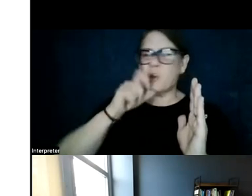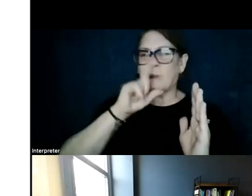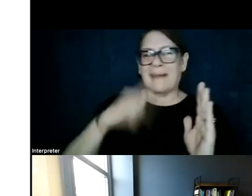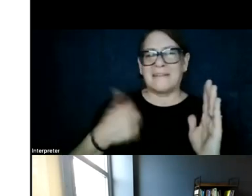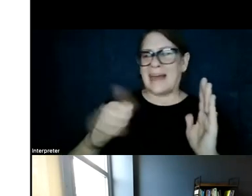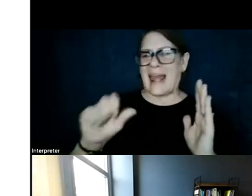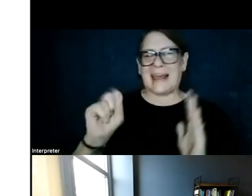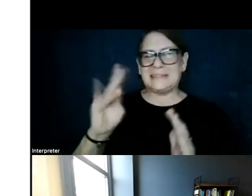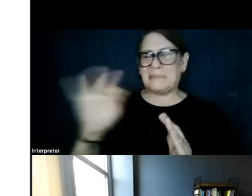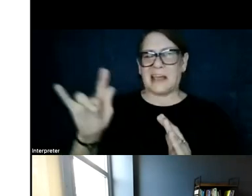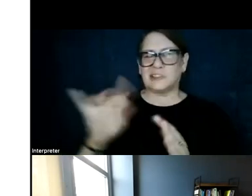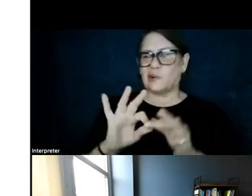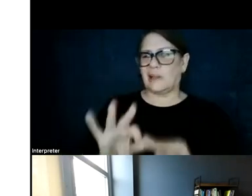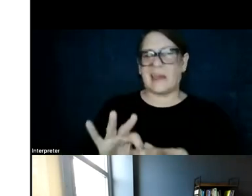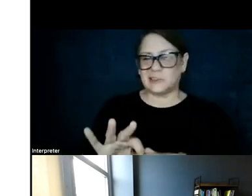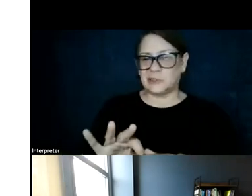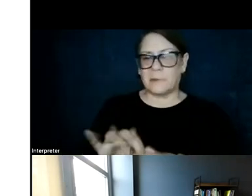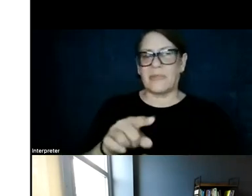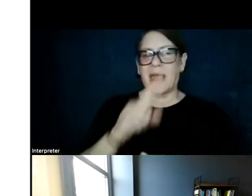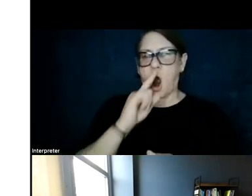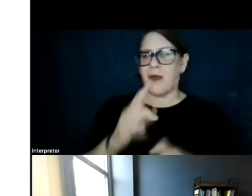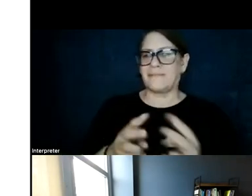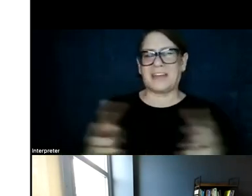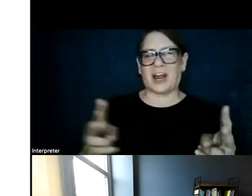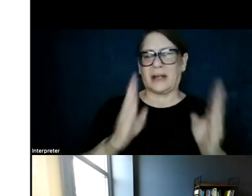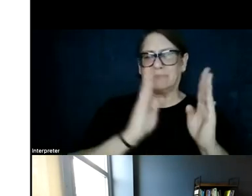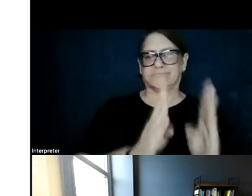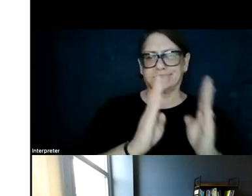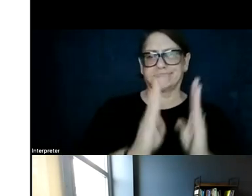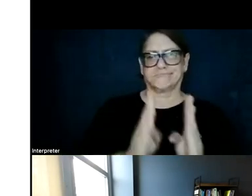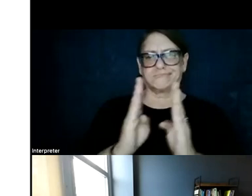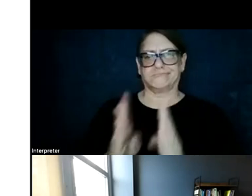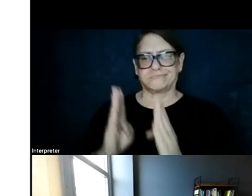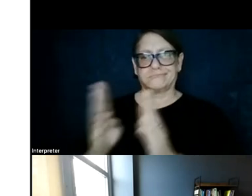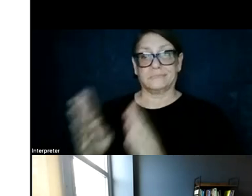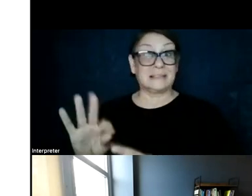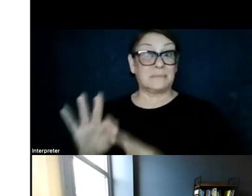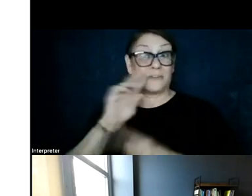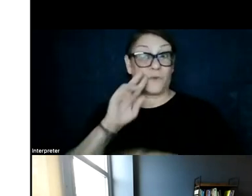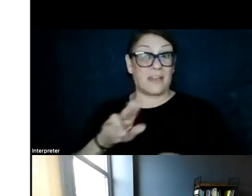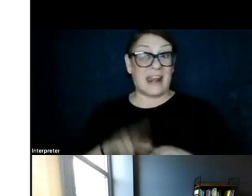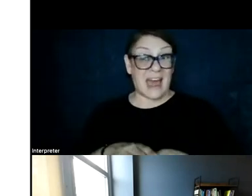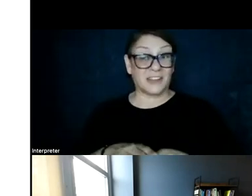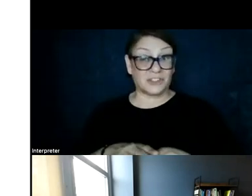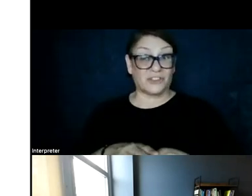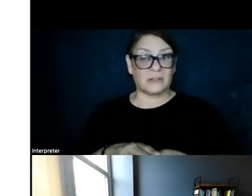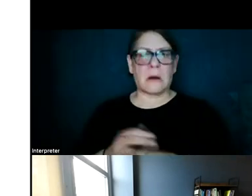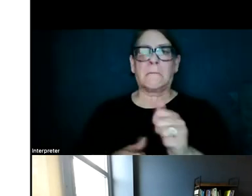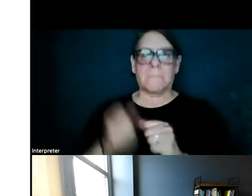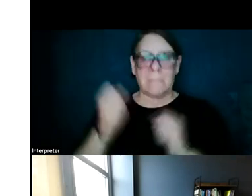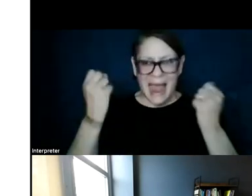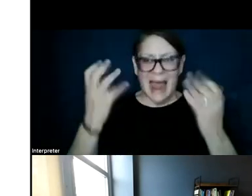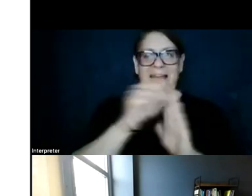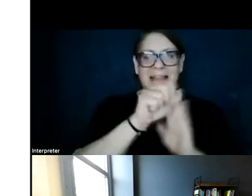elements to them, they're highly aggregated in the national case, multiple groups of states